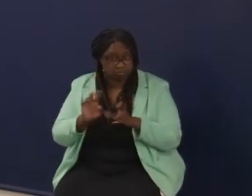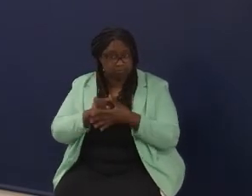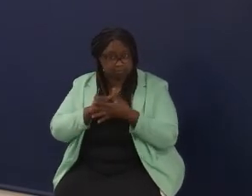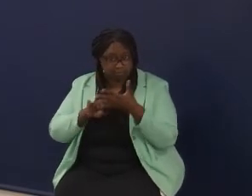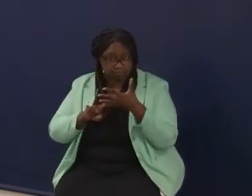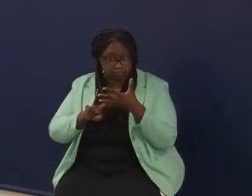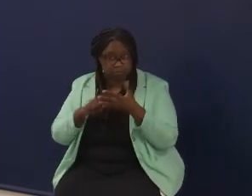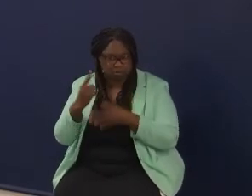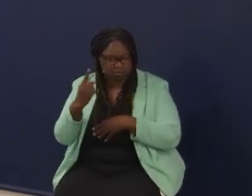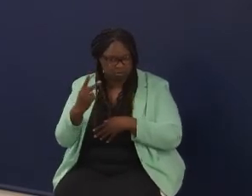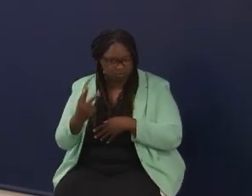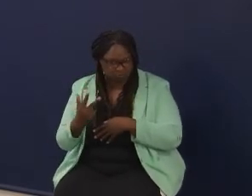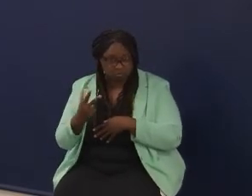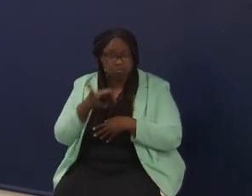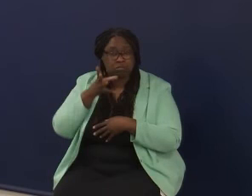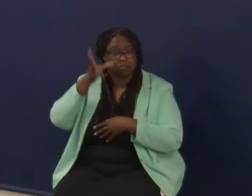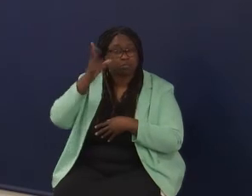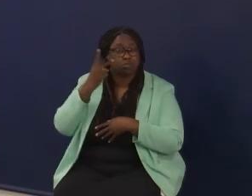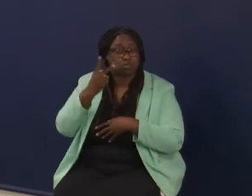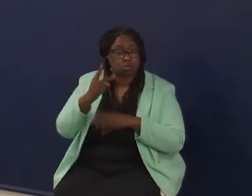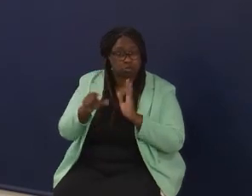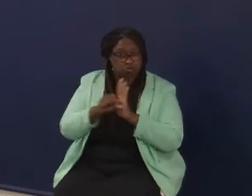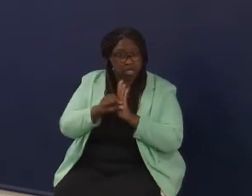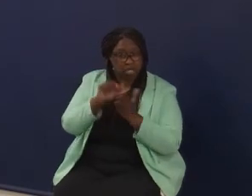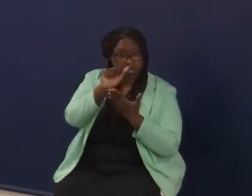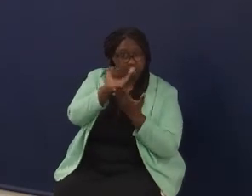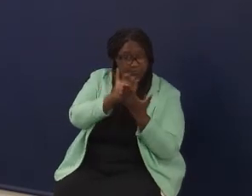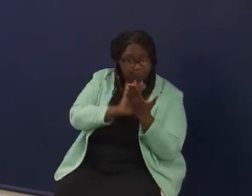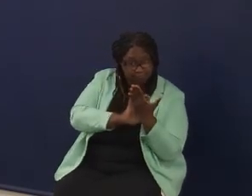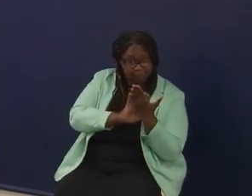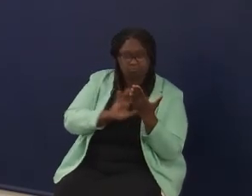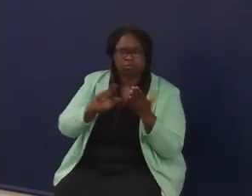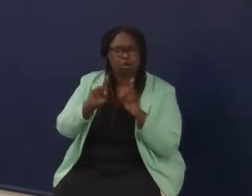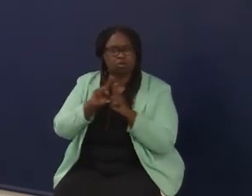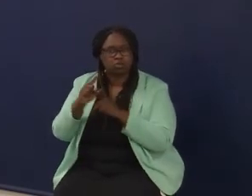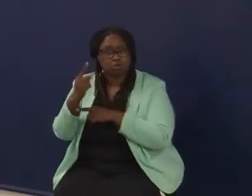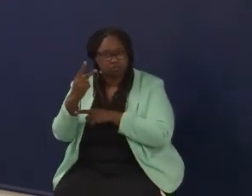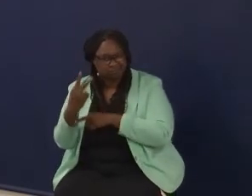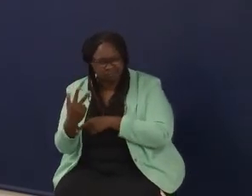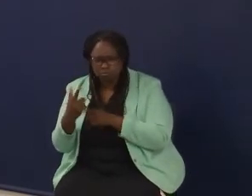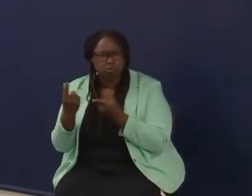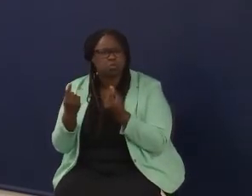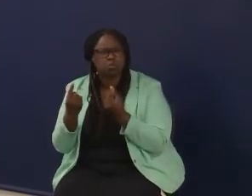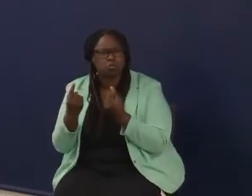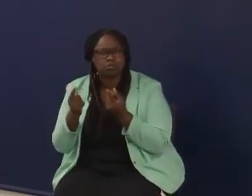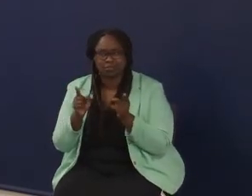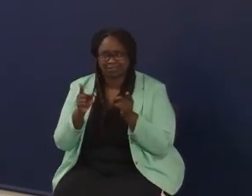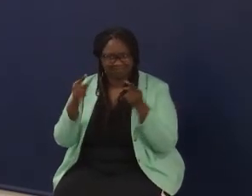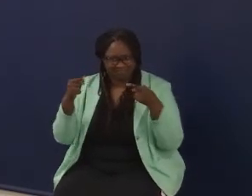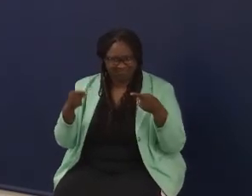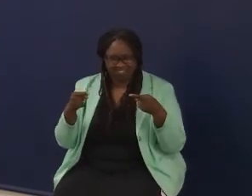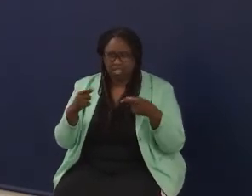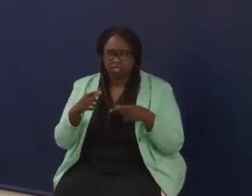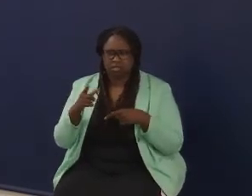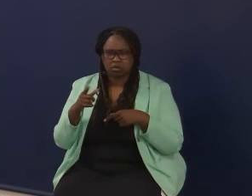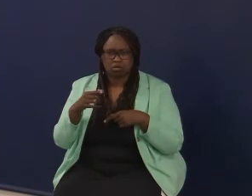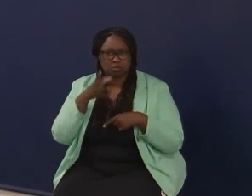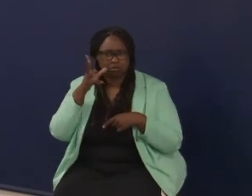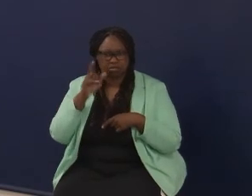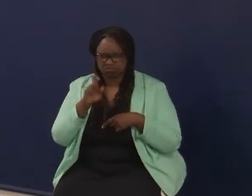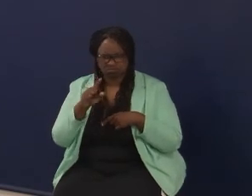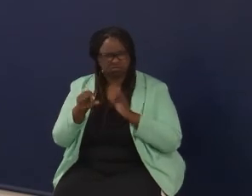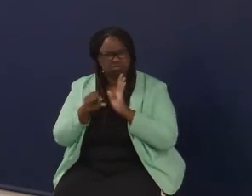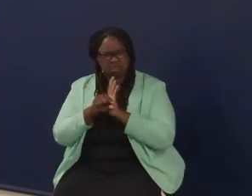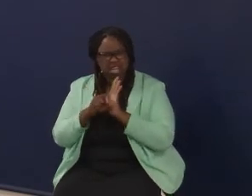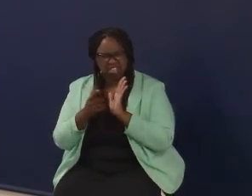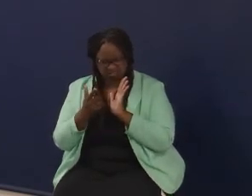Those kind of things. So parents not only saw their grade, but then they saw what are they doing. So it also sometimes answered the question why the grade wasn't where it was supposed to be. And then